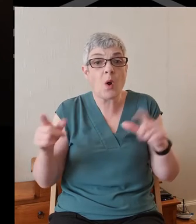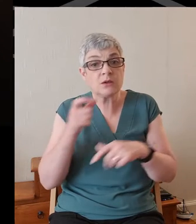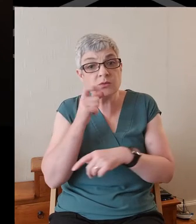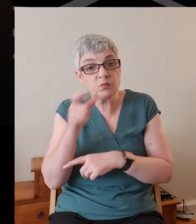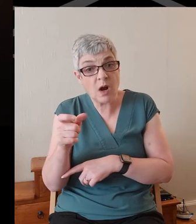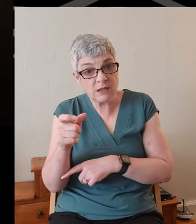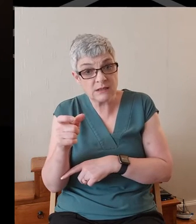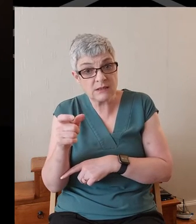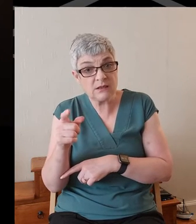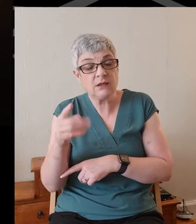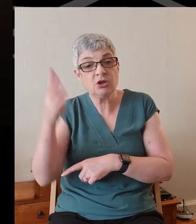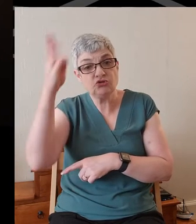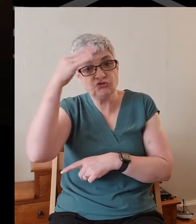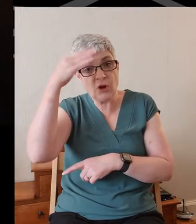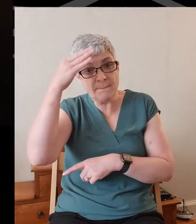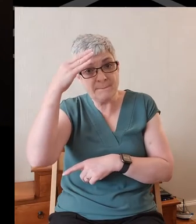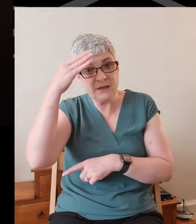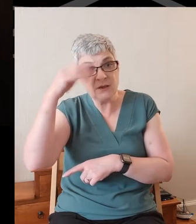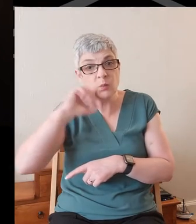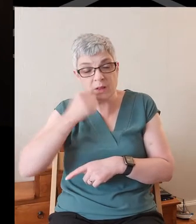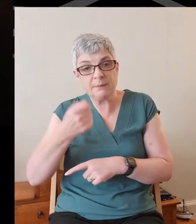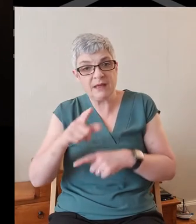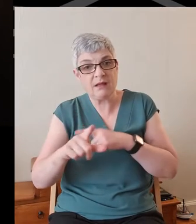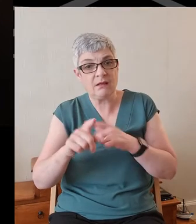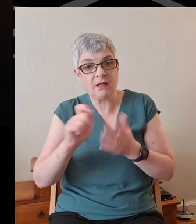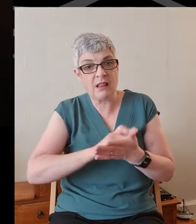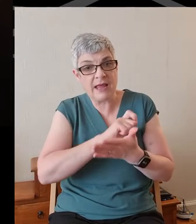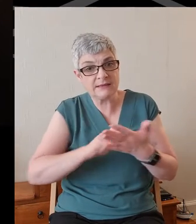that Trump was going to be re-elected.